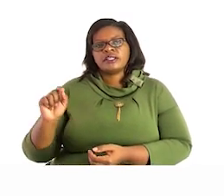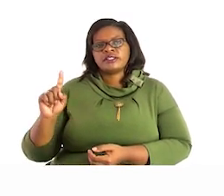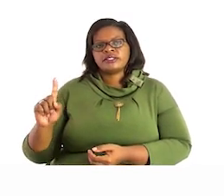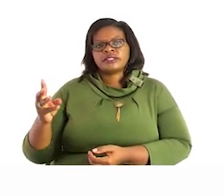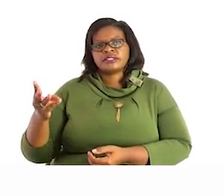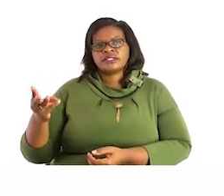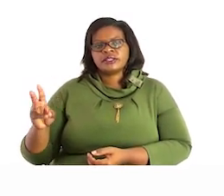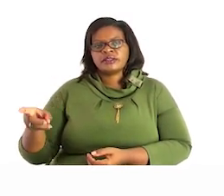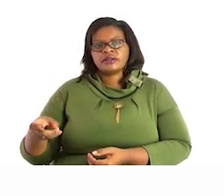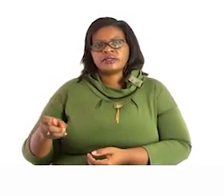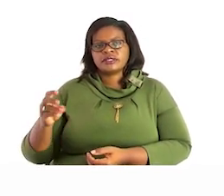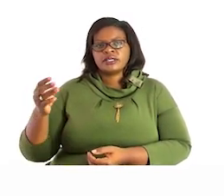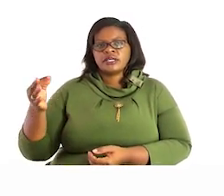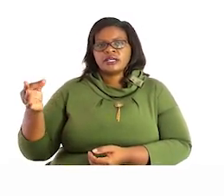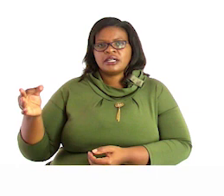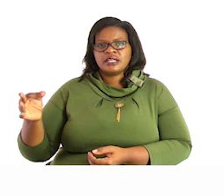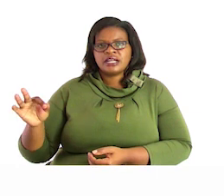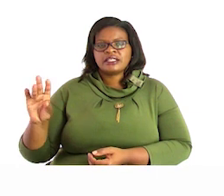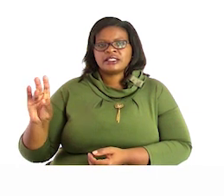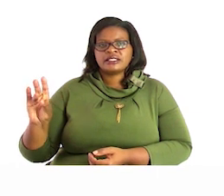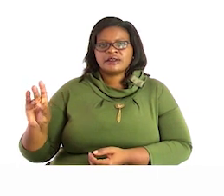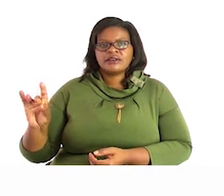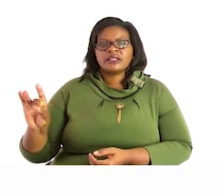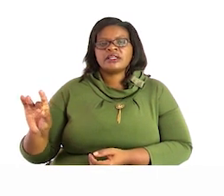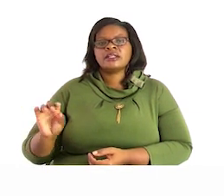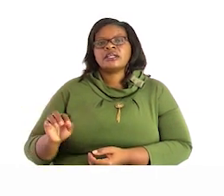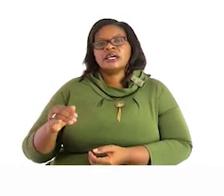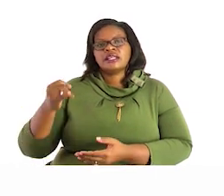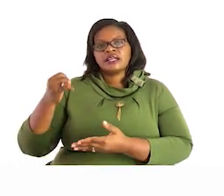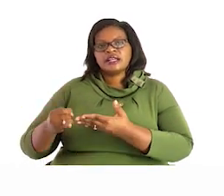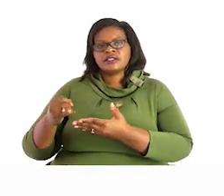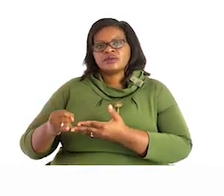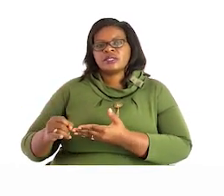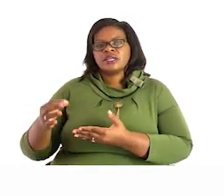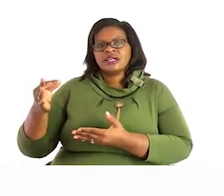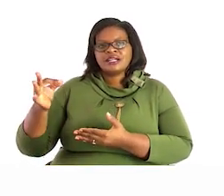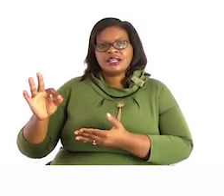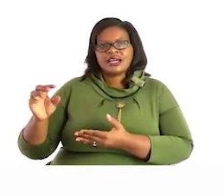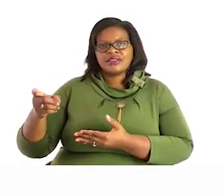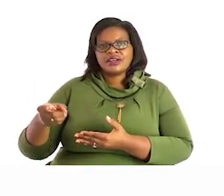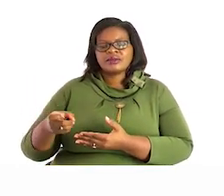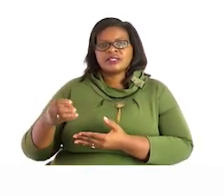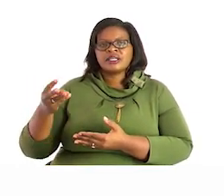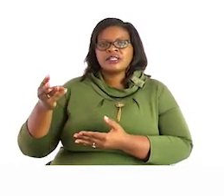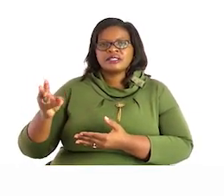16978 then the last one will be 9627